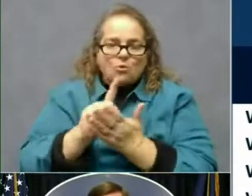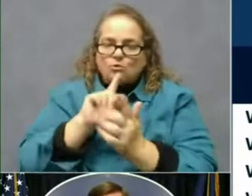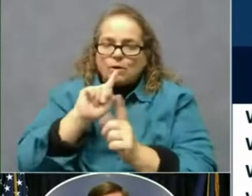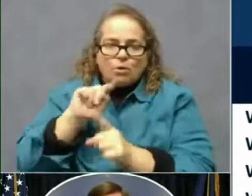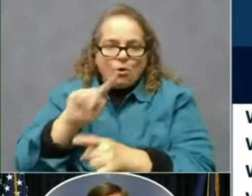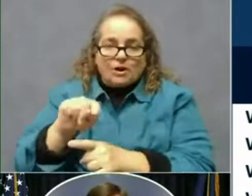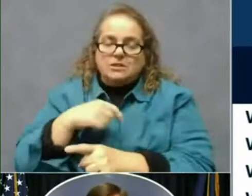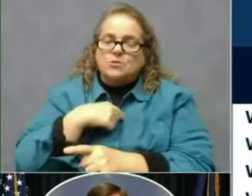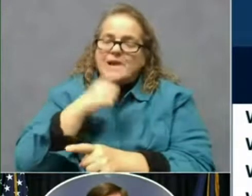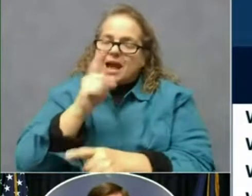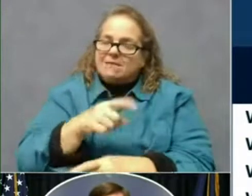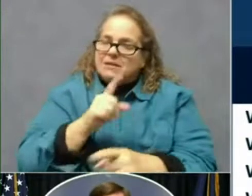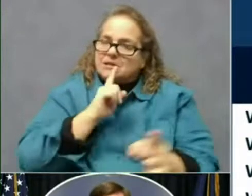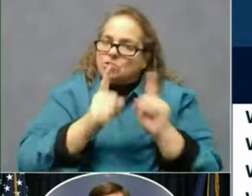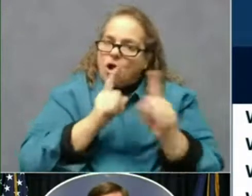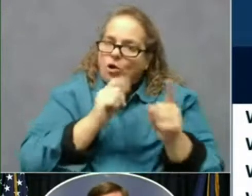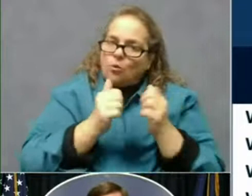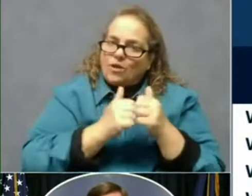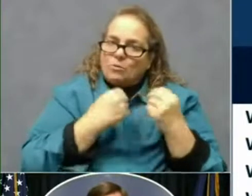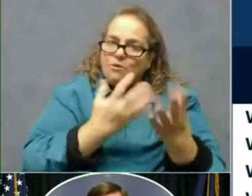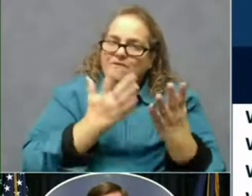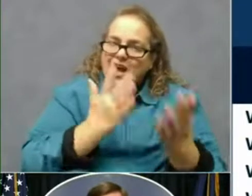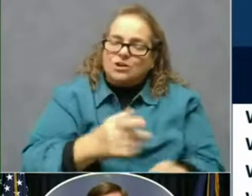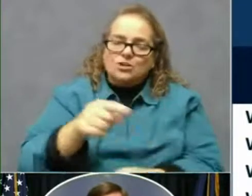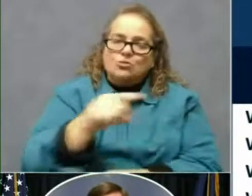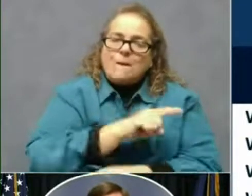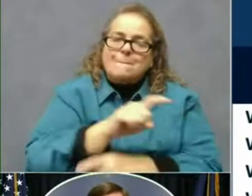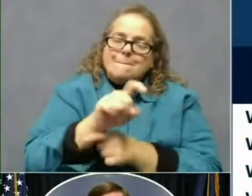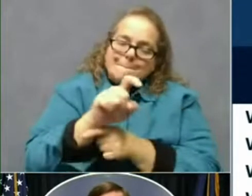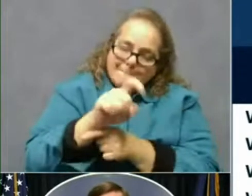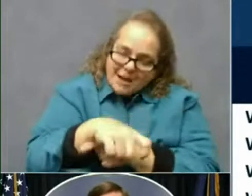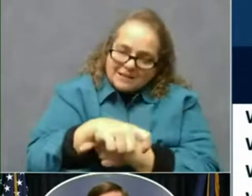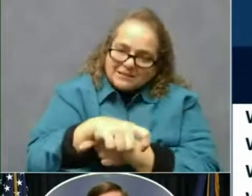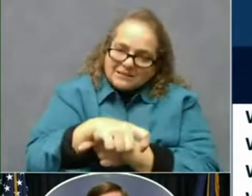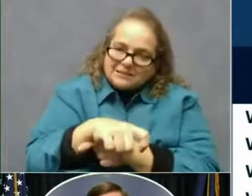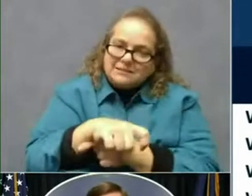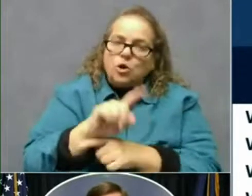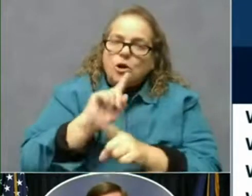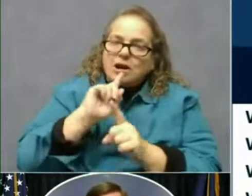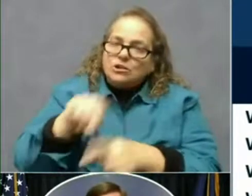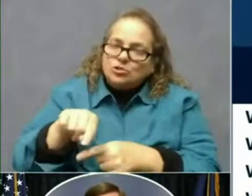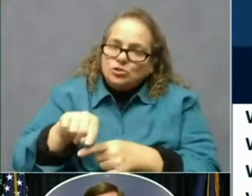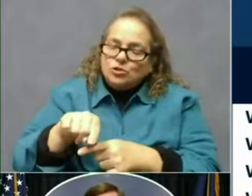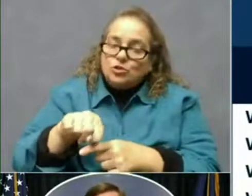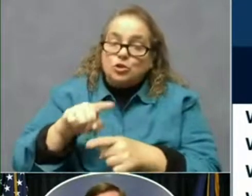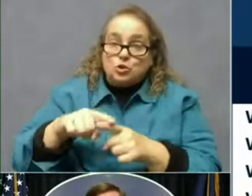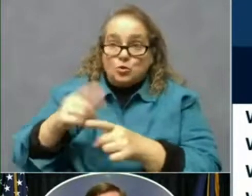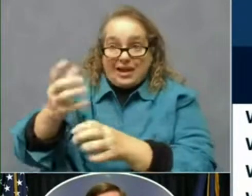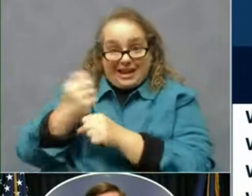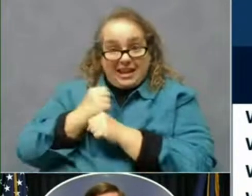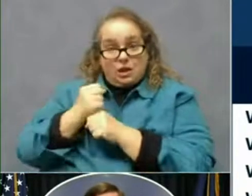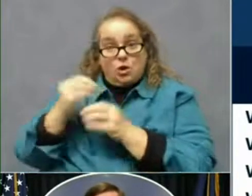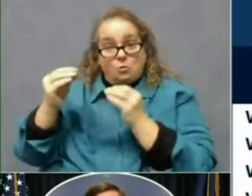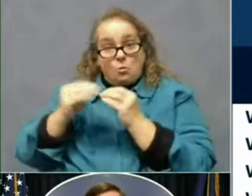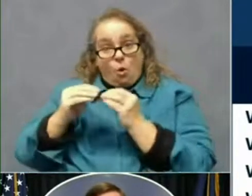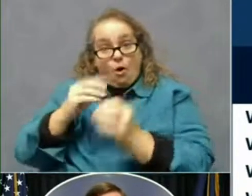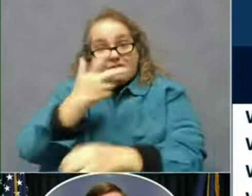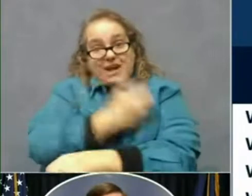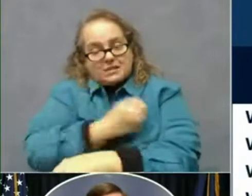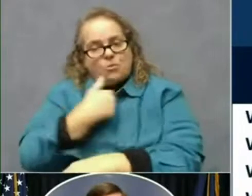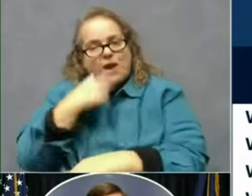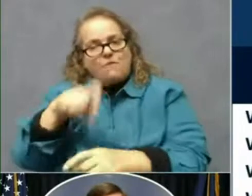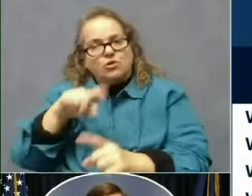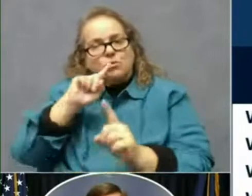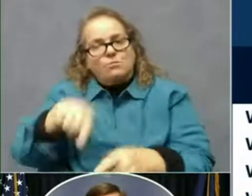must. And that is a requirement to get additional doses of vaccine. We have got to to have